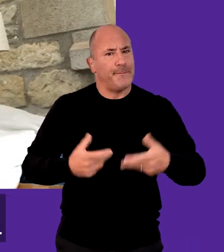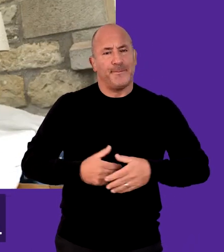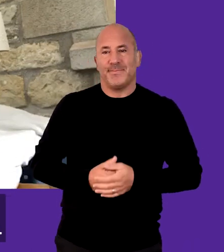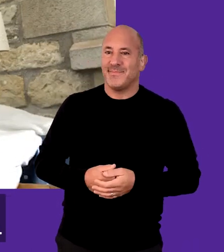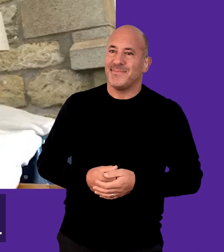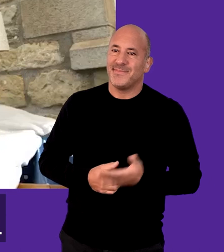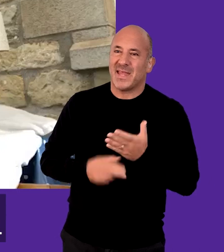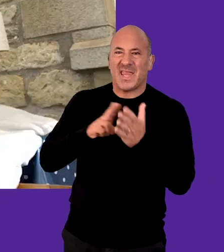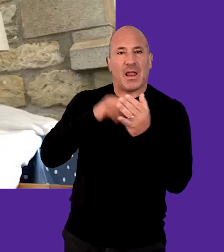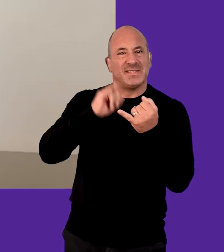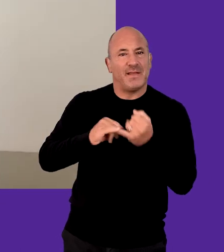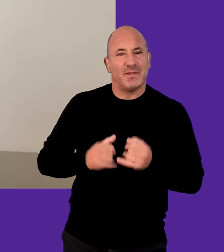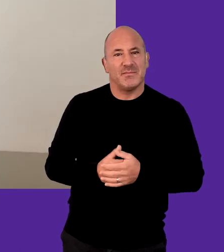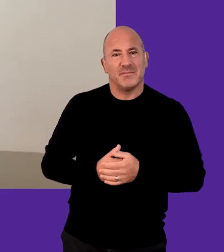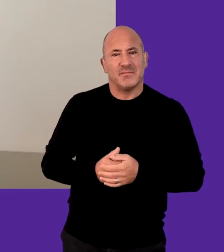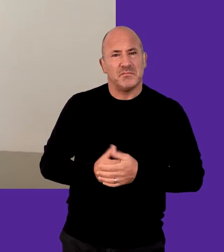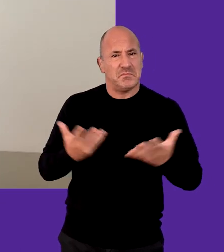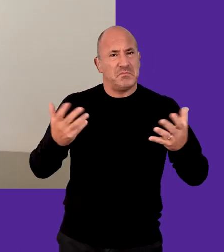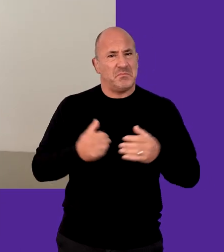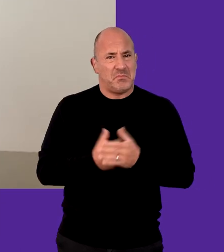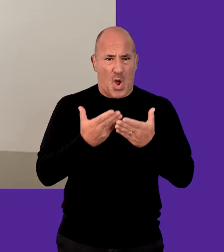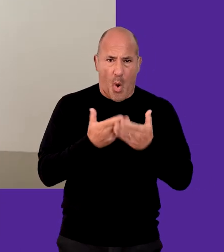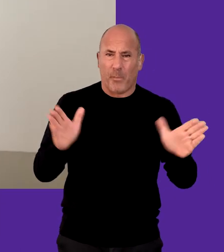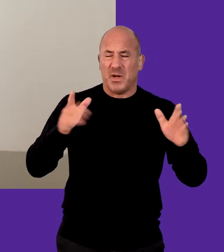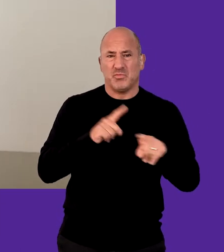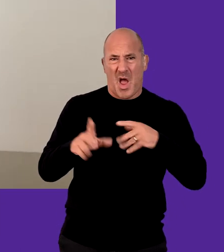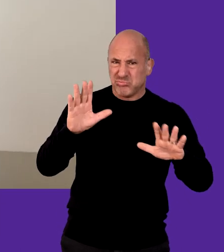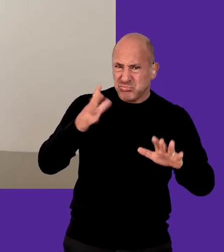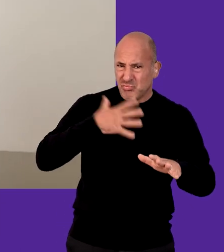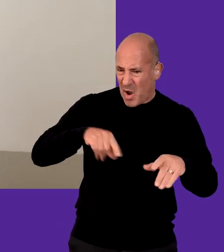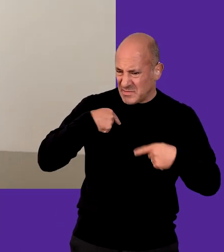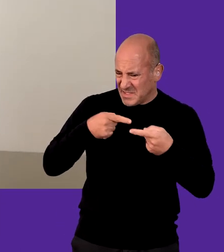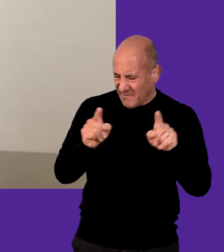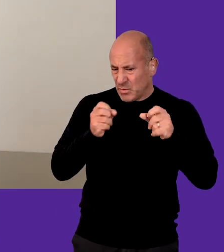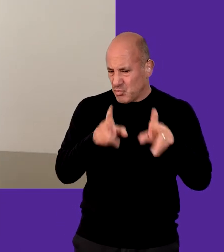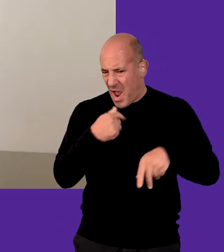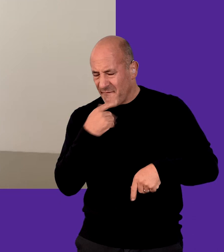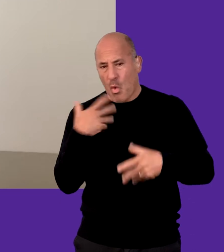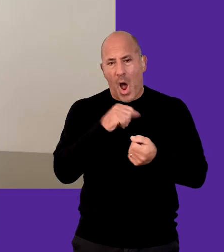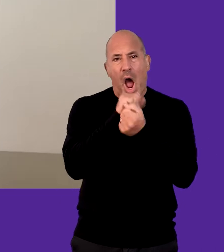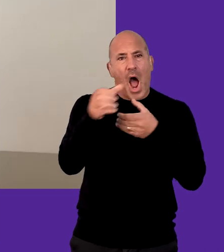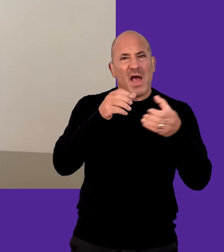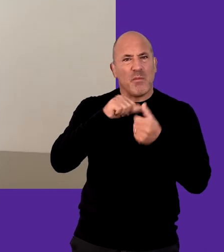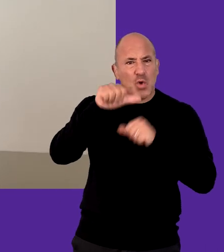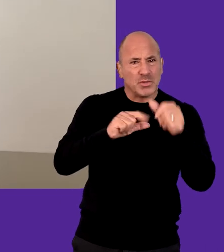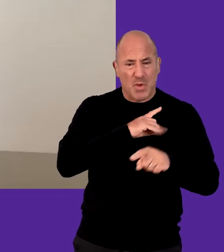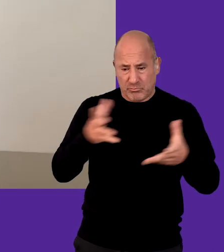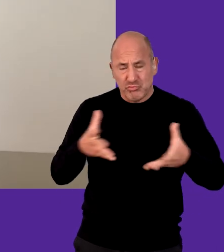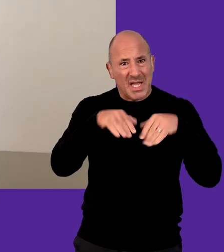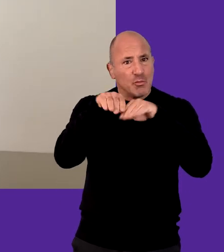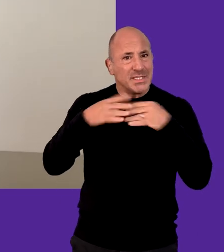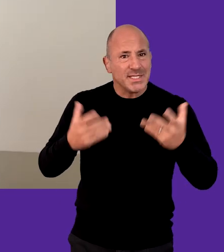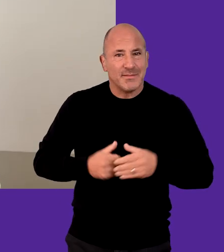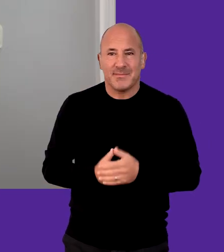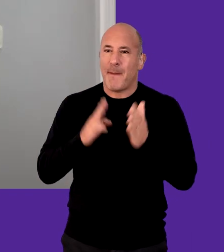neurodivergent talent. Nicole Stephen So be open to doing things differently in your hiring process to provide